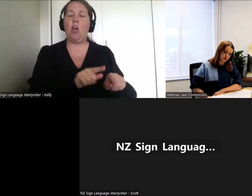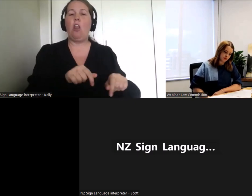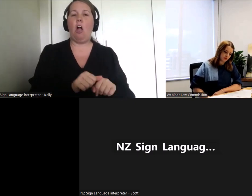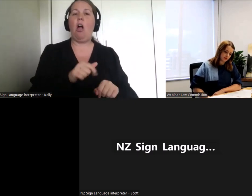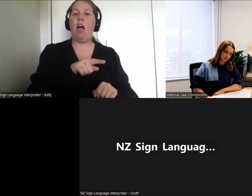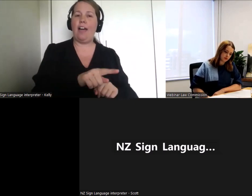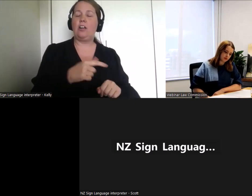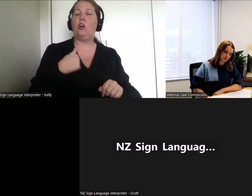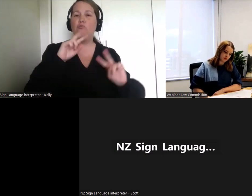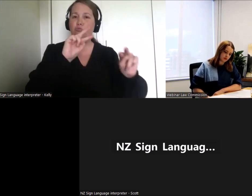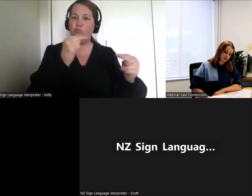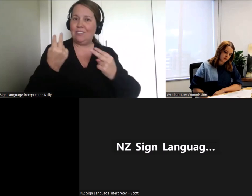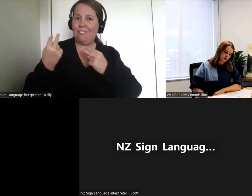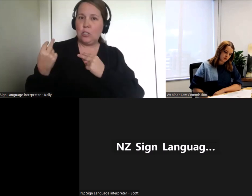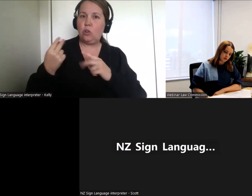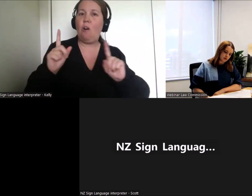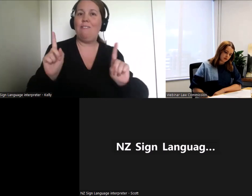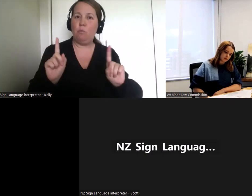might be addressed.